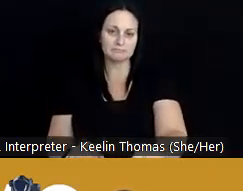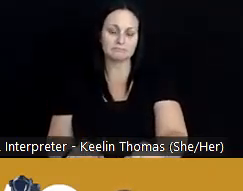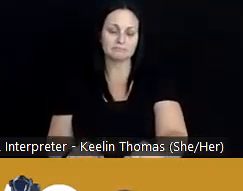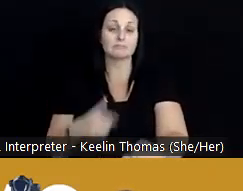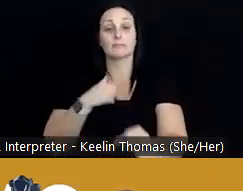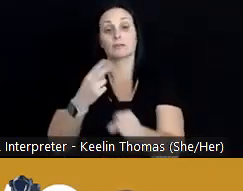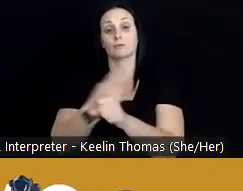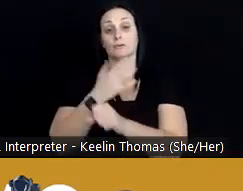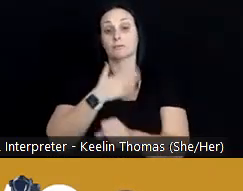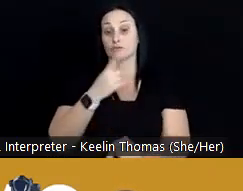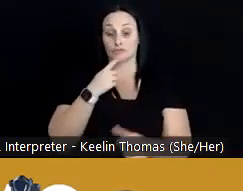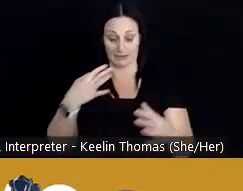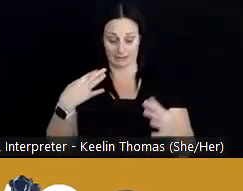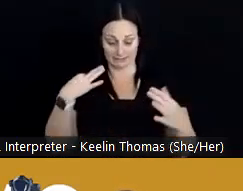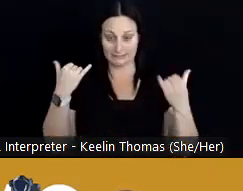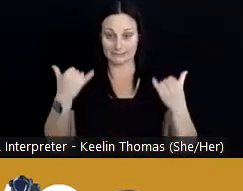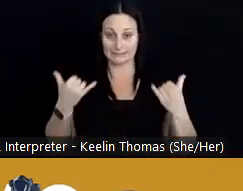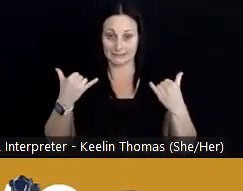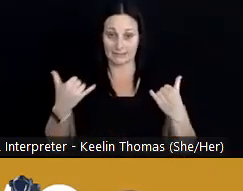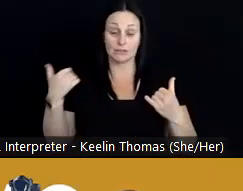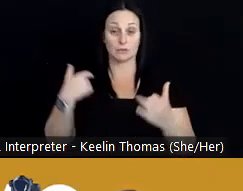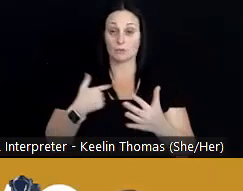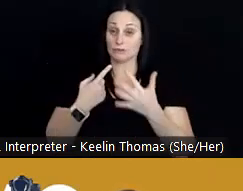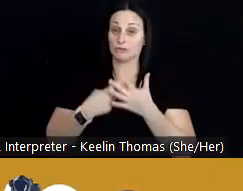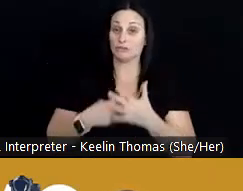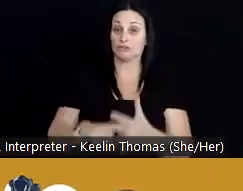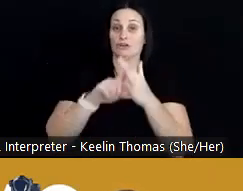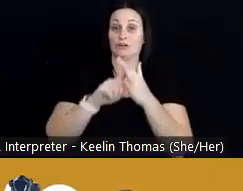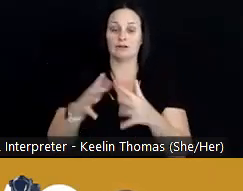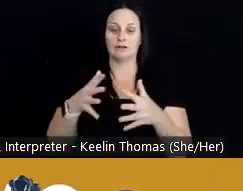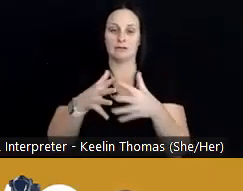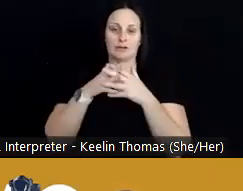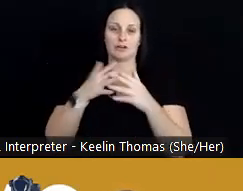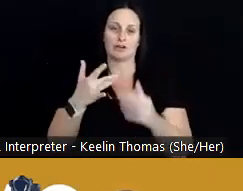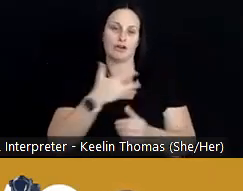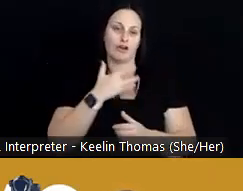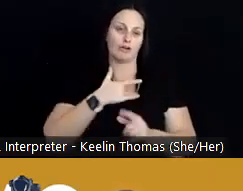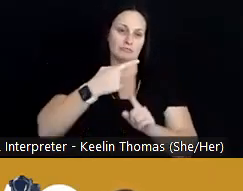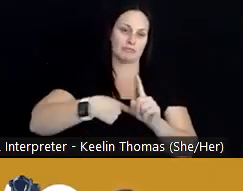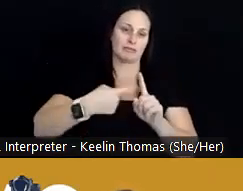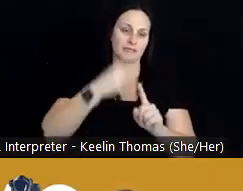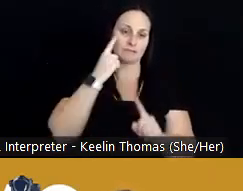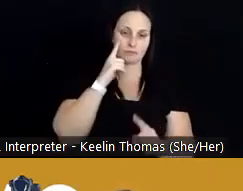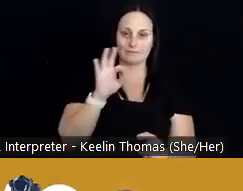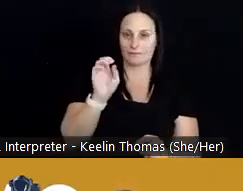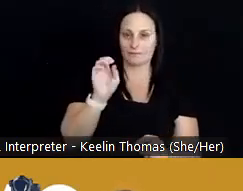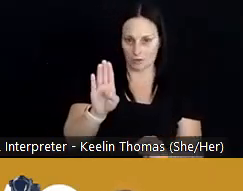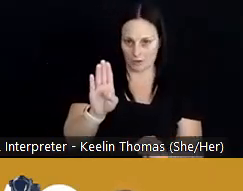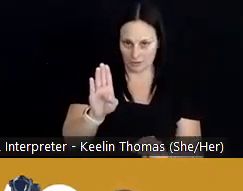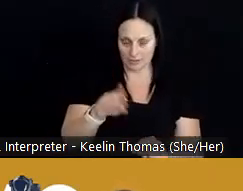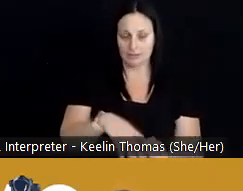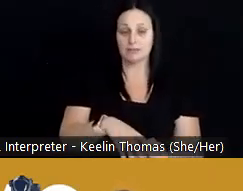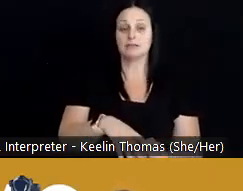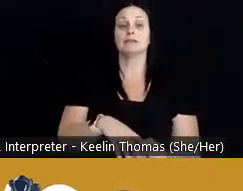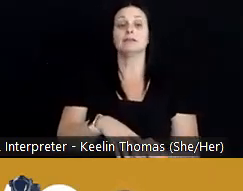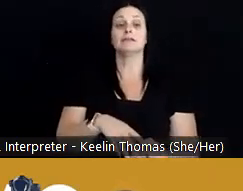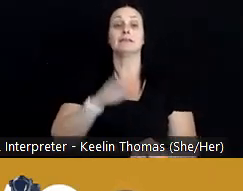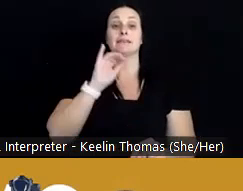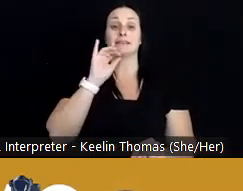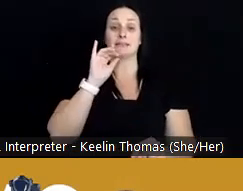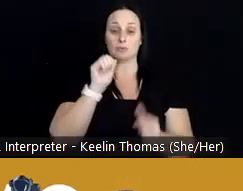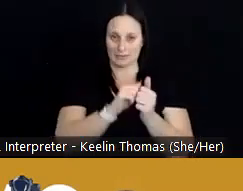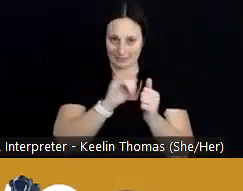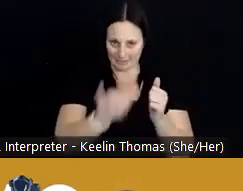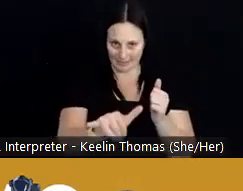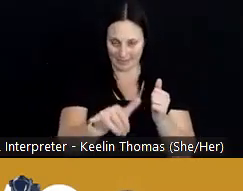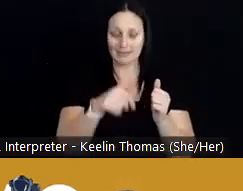red today because we kick off the American Heart Month in February, and in that vein, I